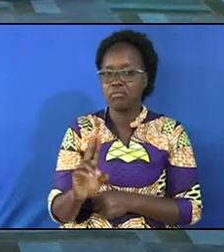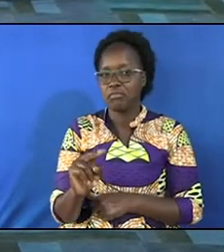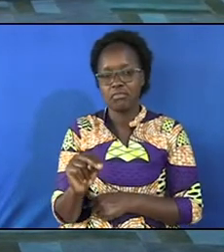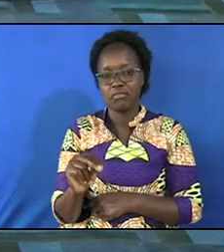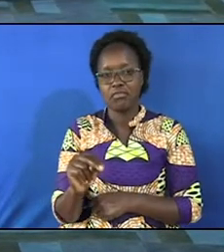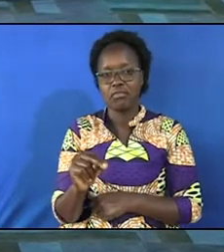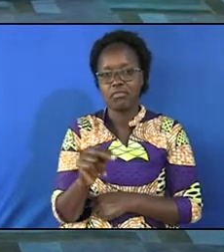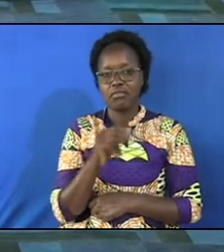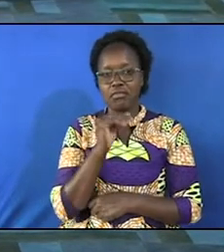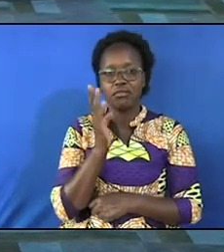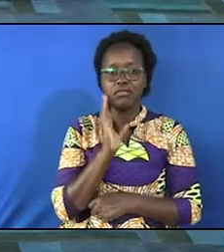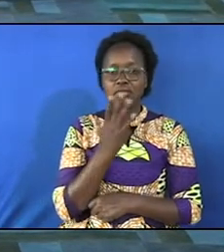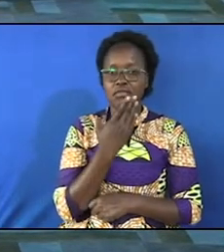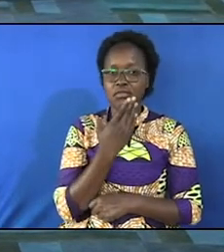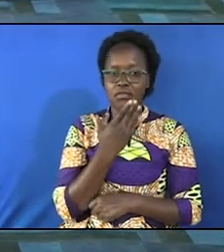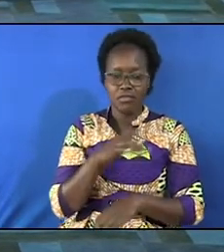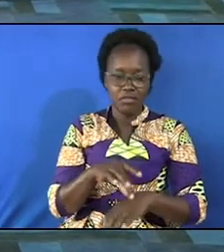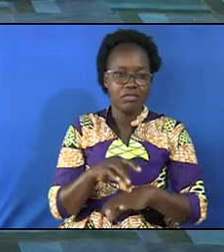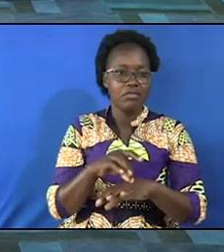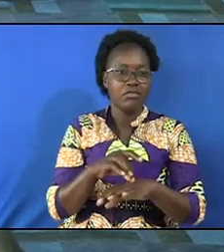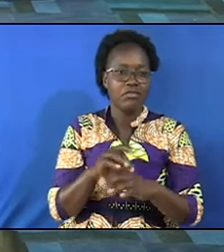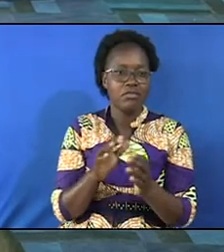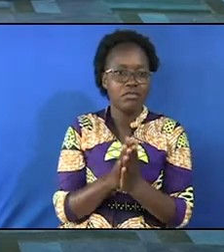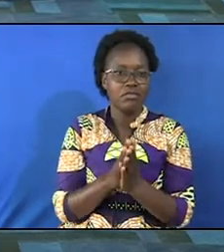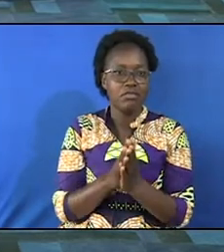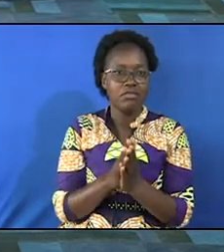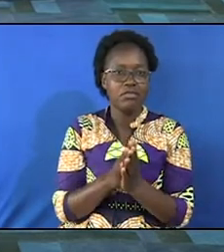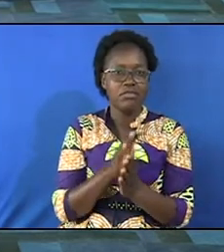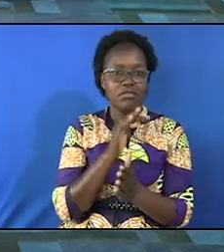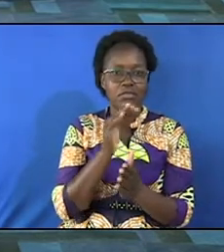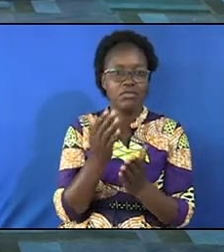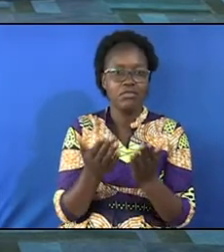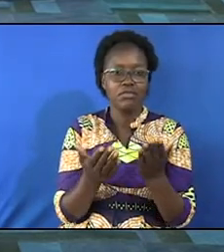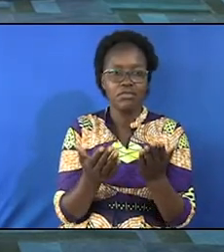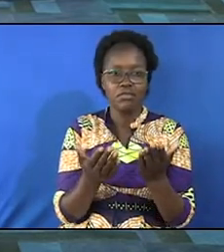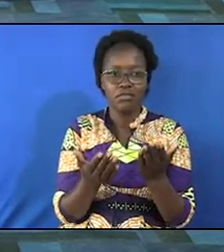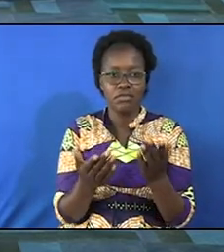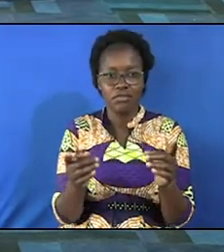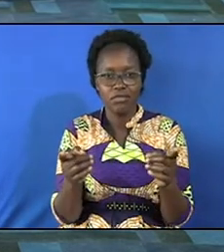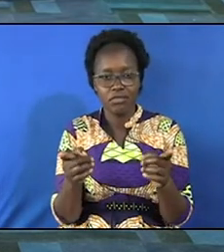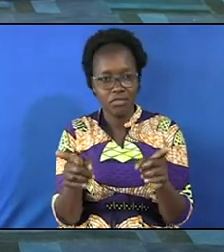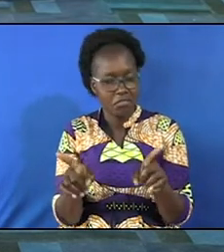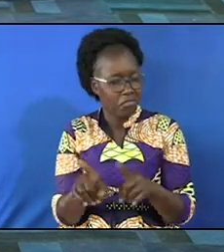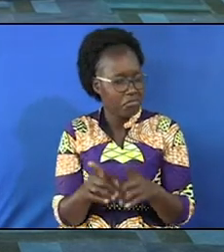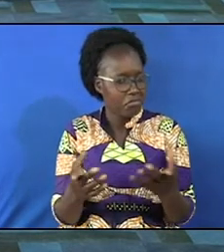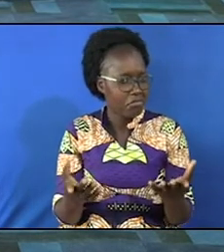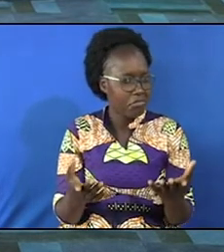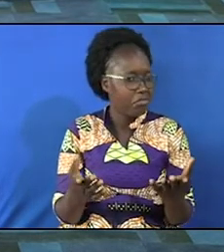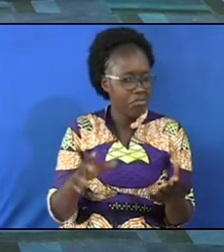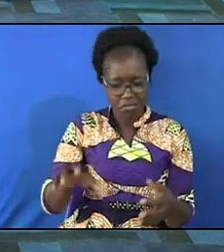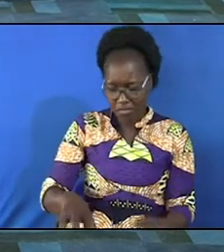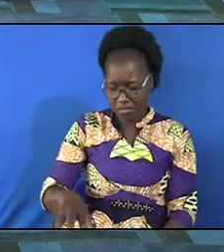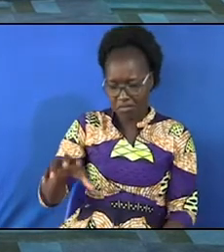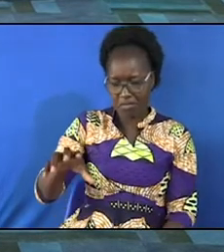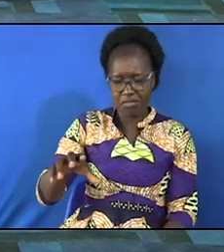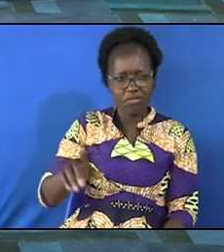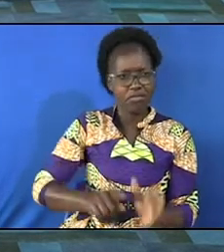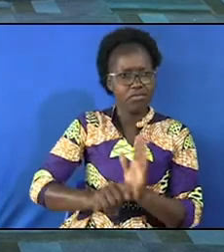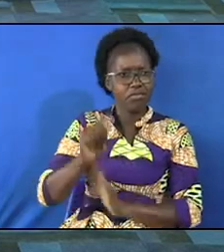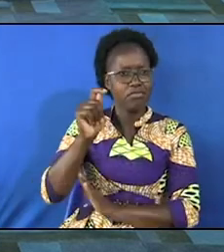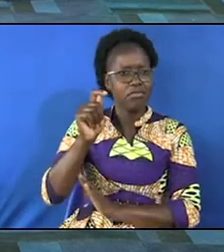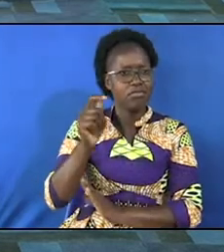is not the color of his skin is not the size whether short or one you are not with me